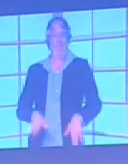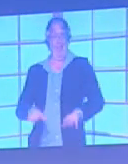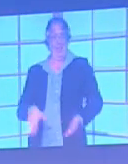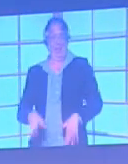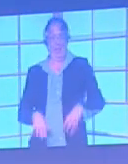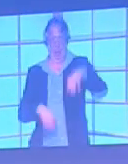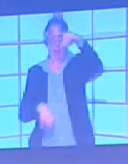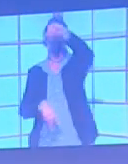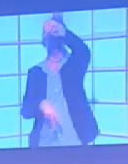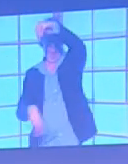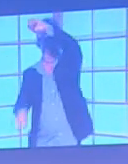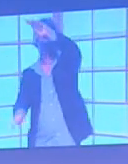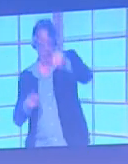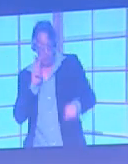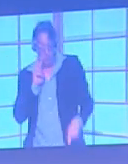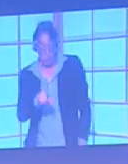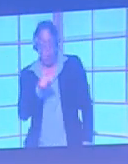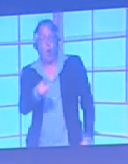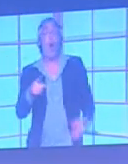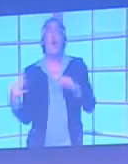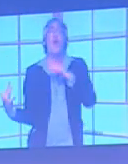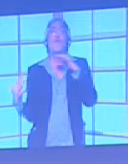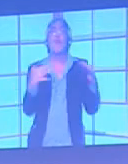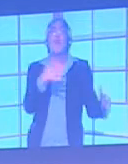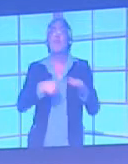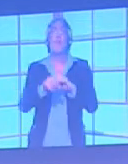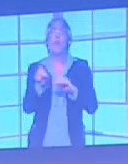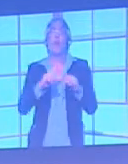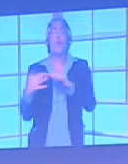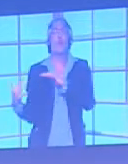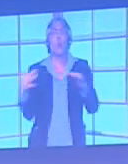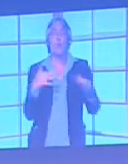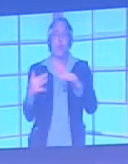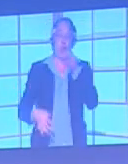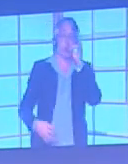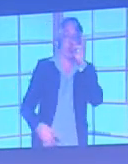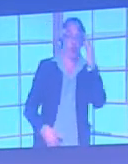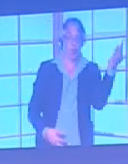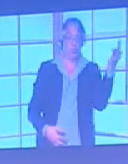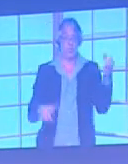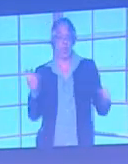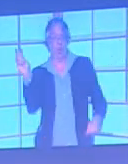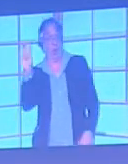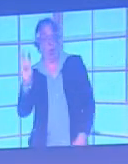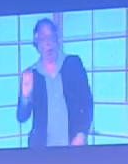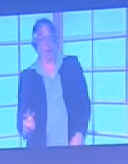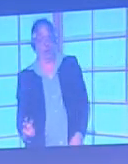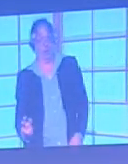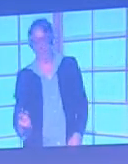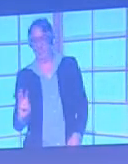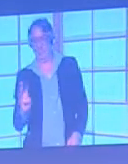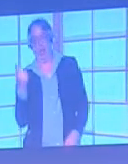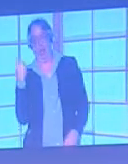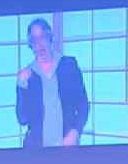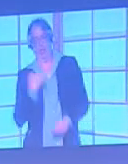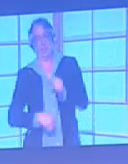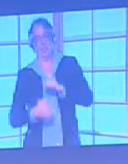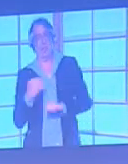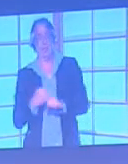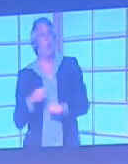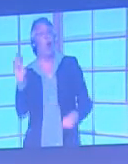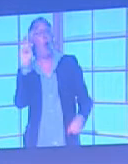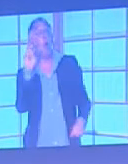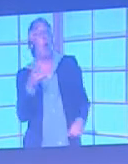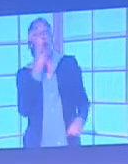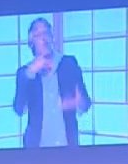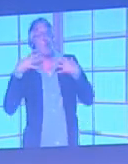is in a real game. This is actually a rugby match, and it's France against Wales from the Six Nations last year. And the Wales team, all